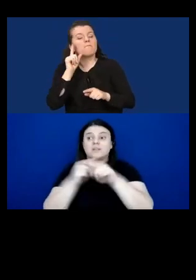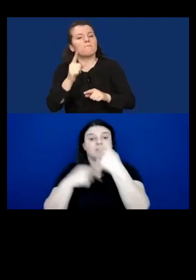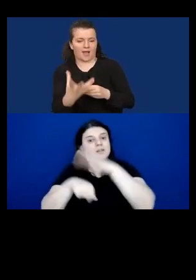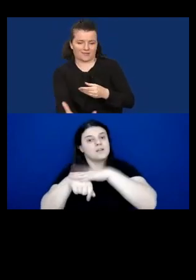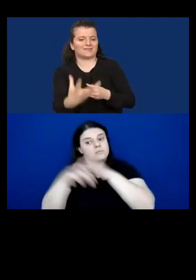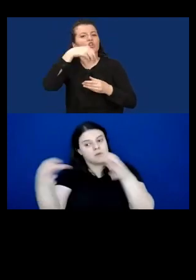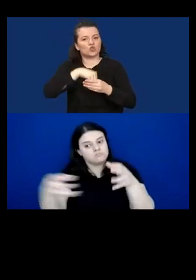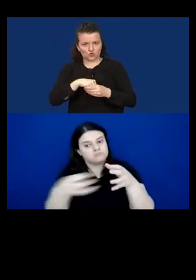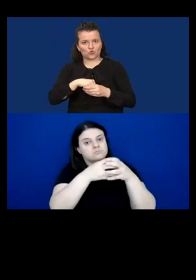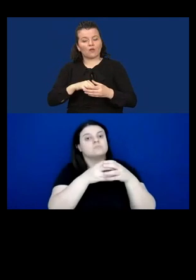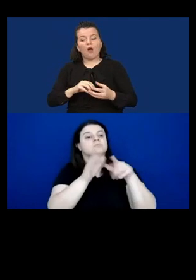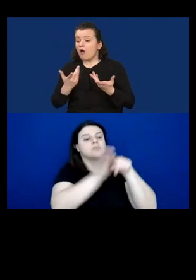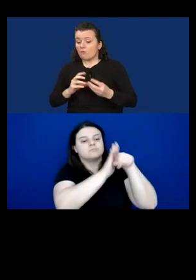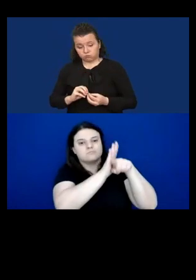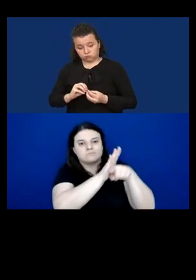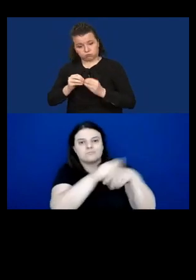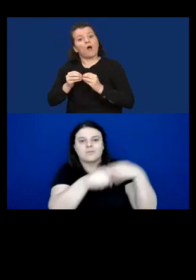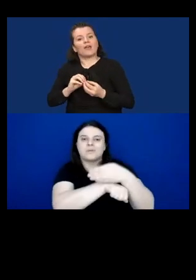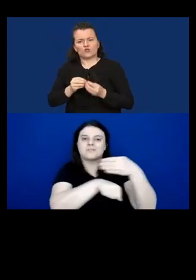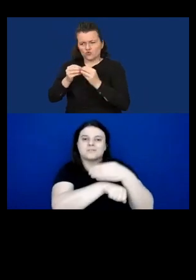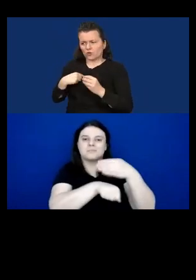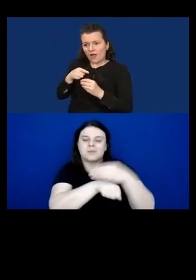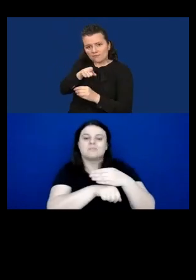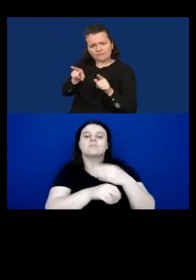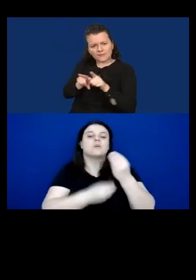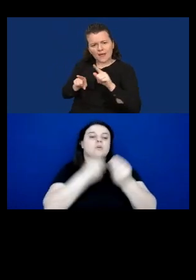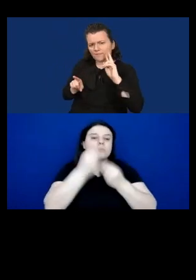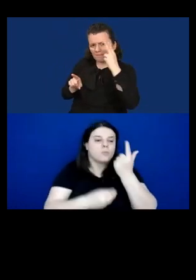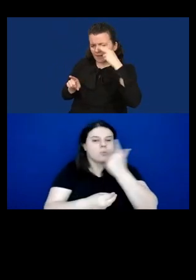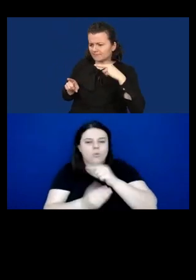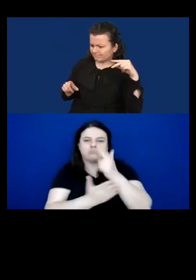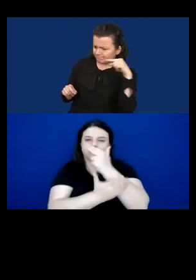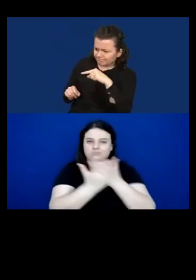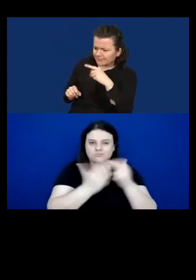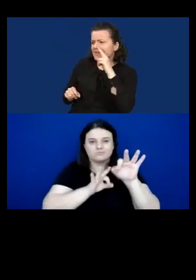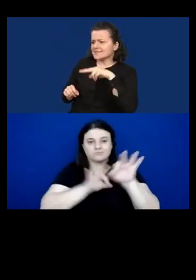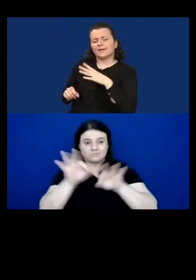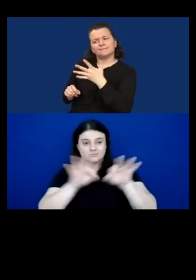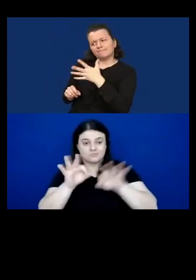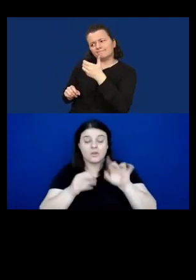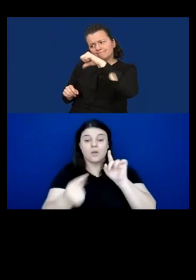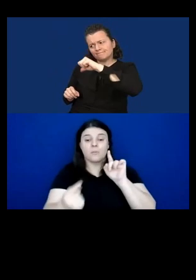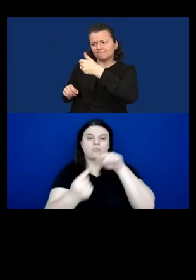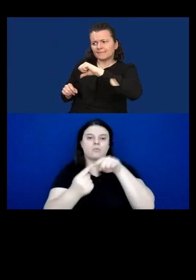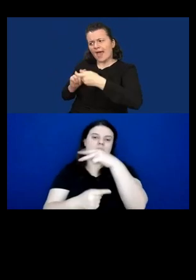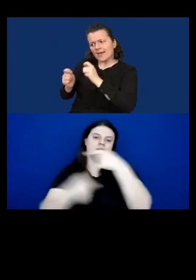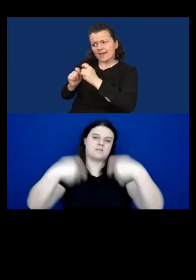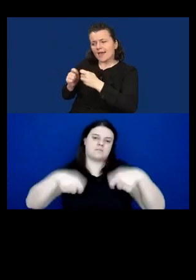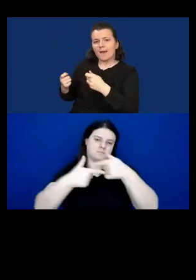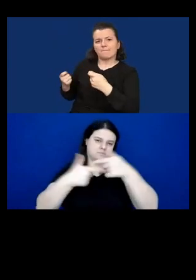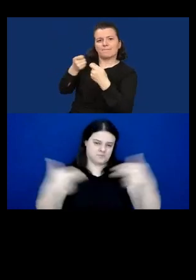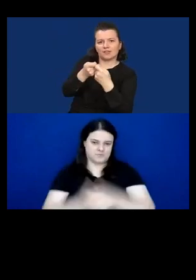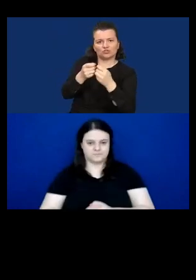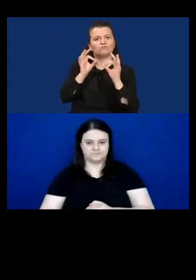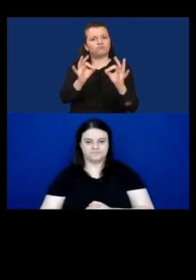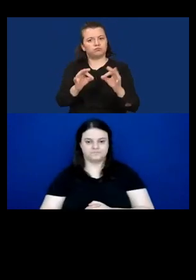and involved from the beginning in research and product and related service design so that they meet their needs and